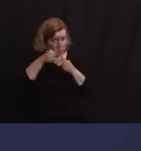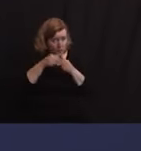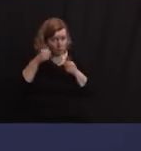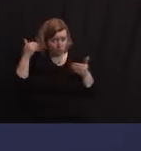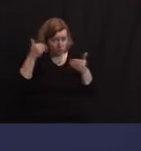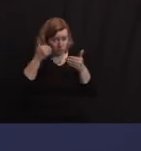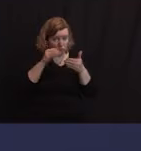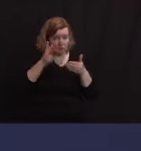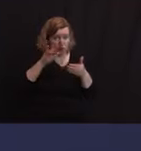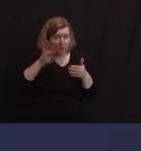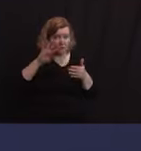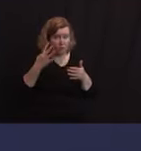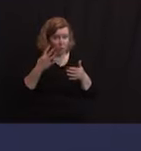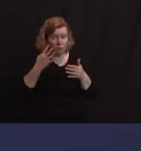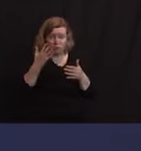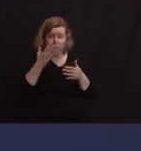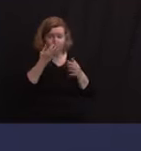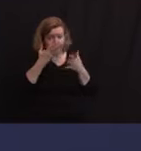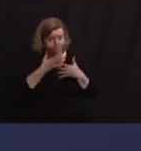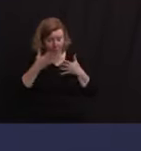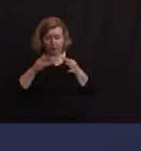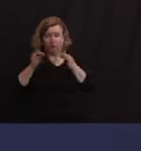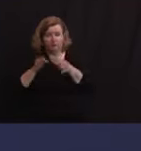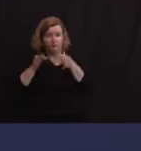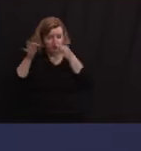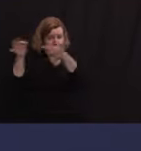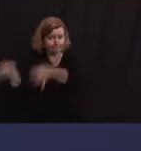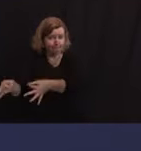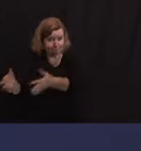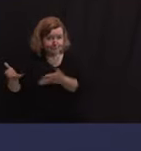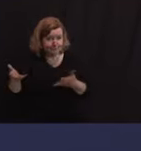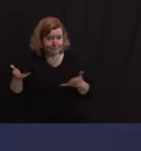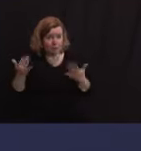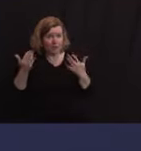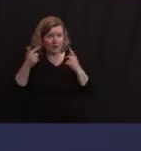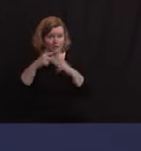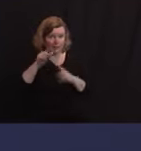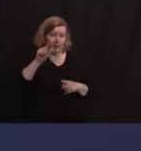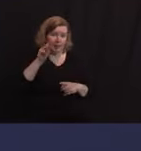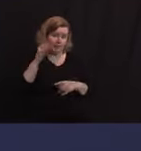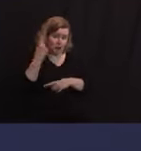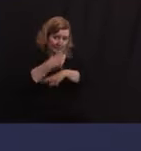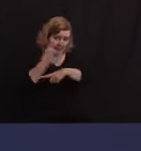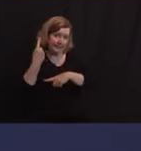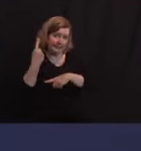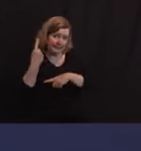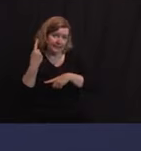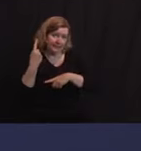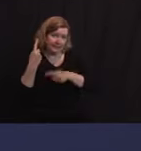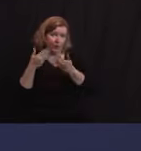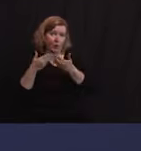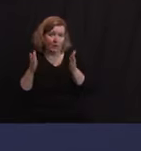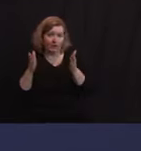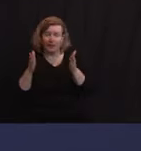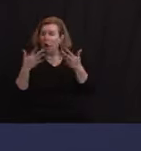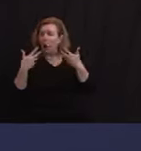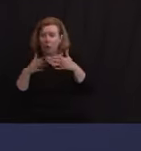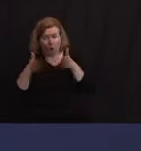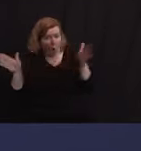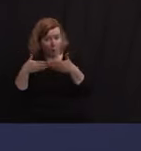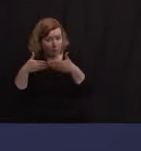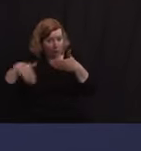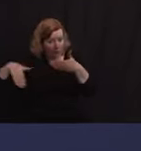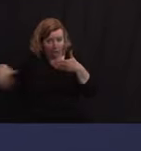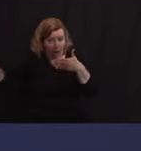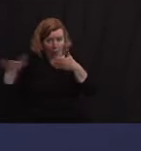sadly had to get postponed for health reasons until Labor Day. But we haven't done that once. And I think that should